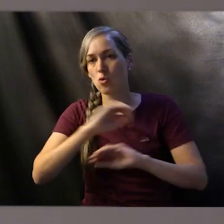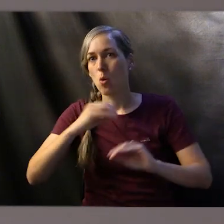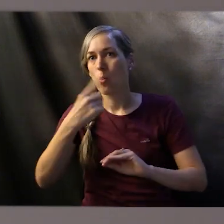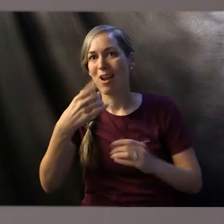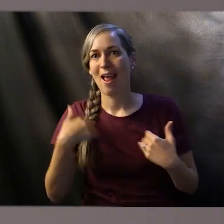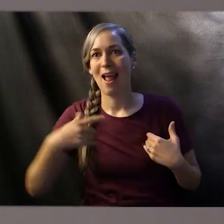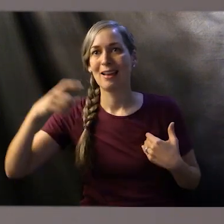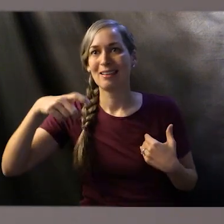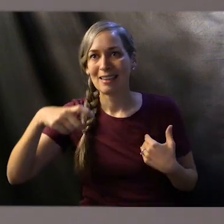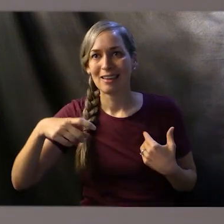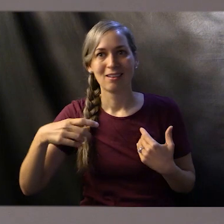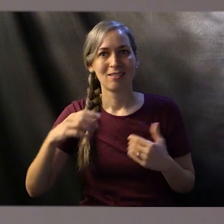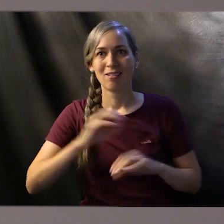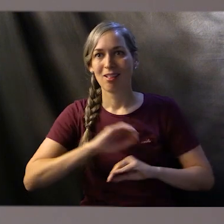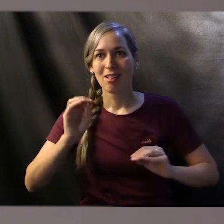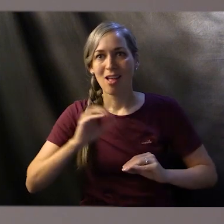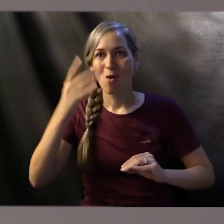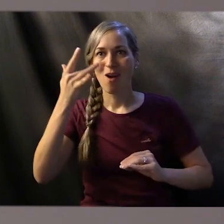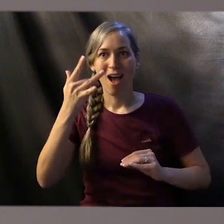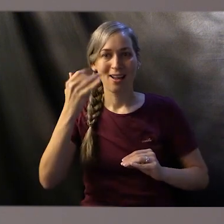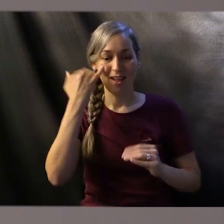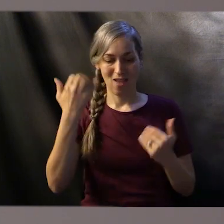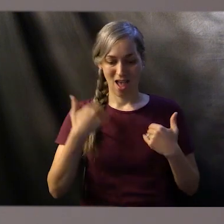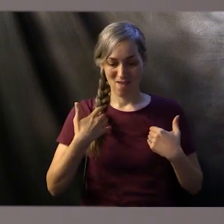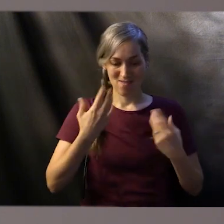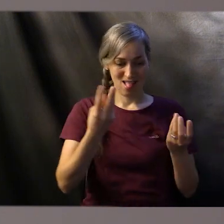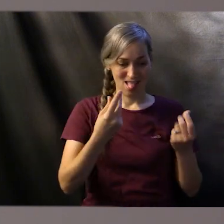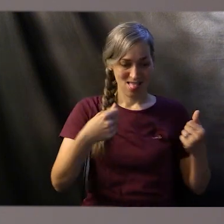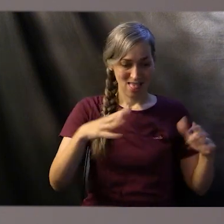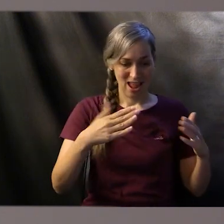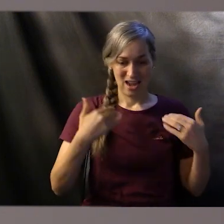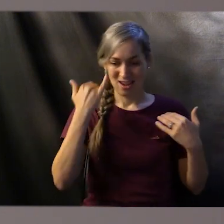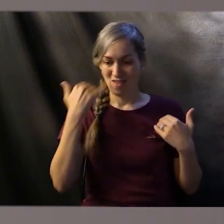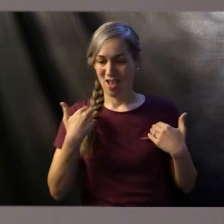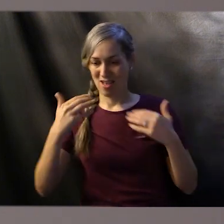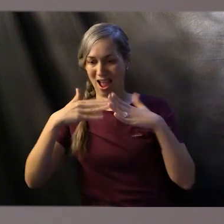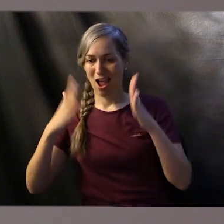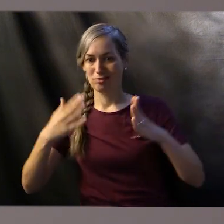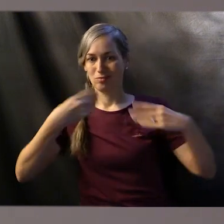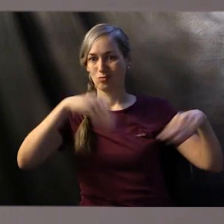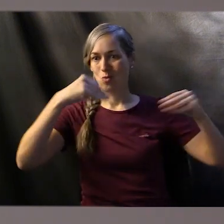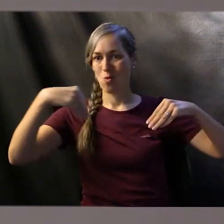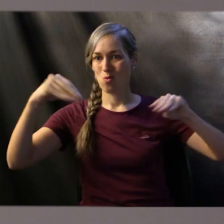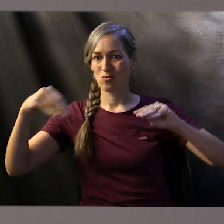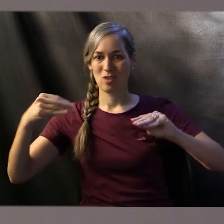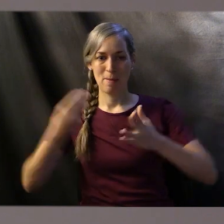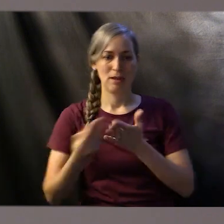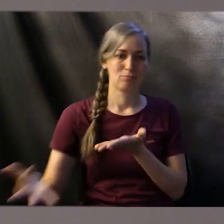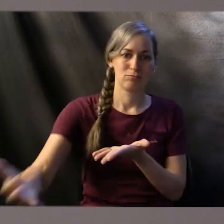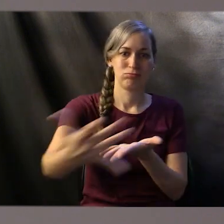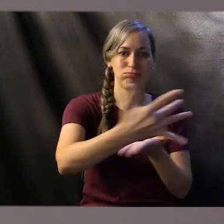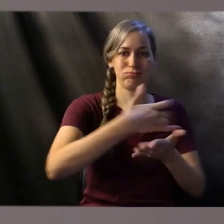For all who were owners of land or houses would sell them and bring the proceeds of the cells and lay them at the apostles'